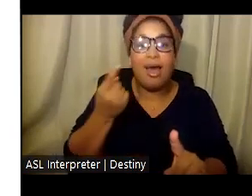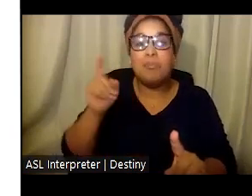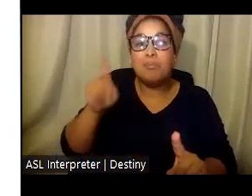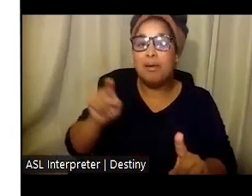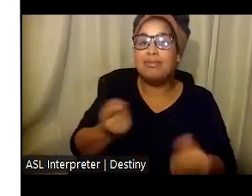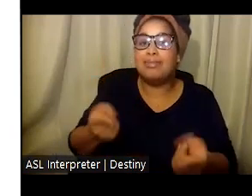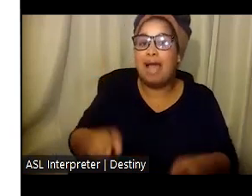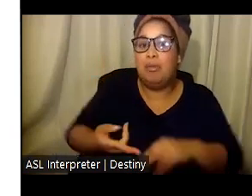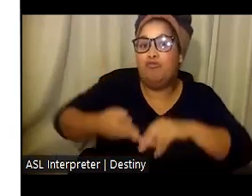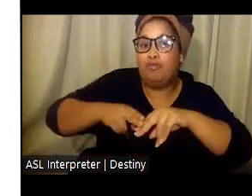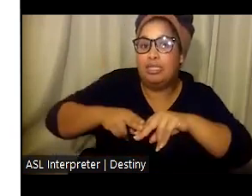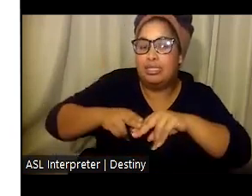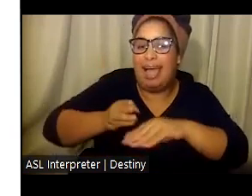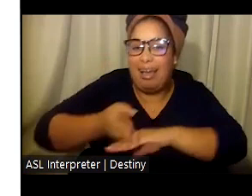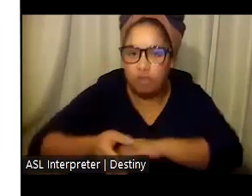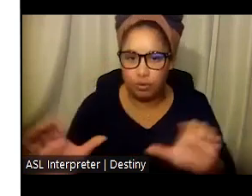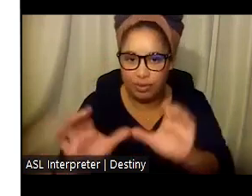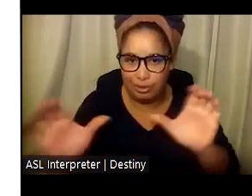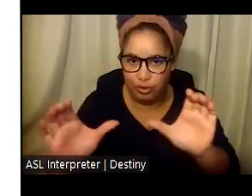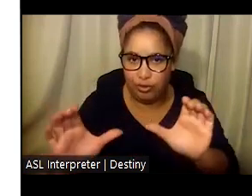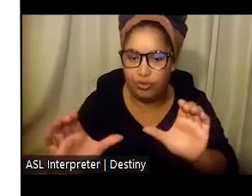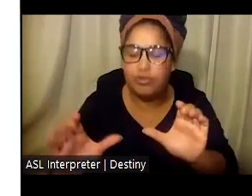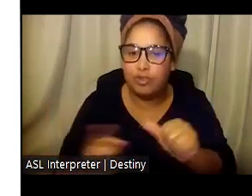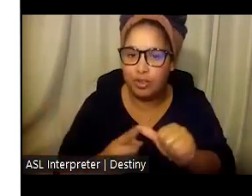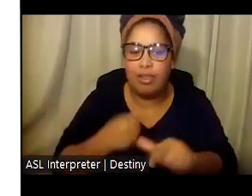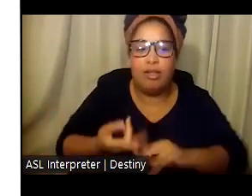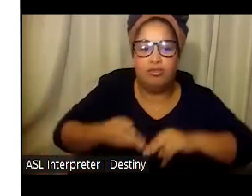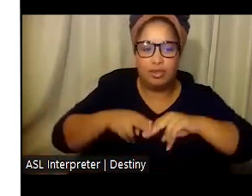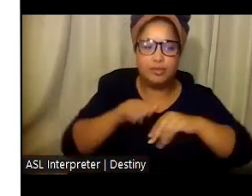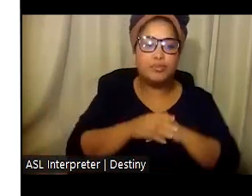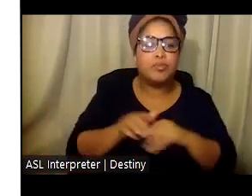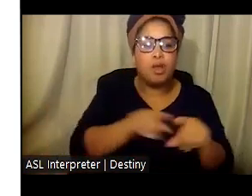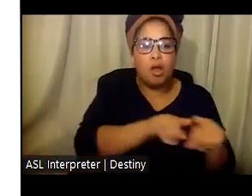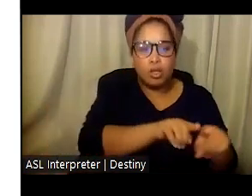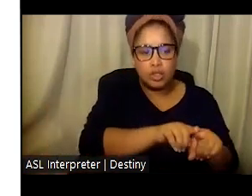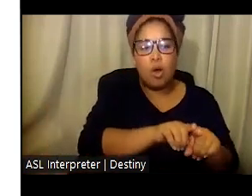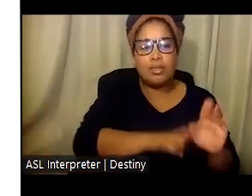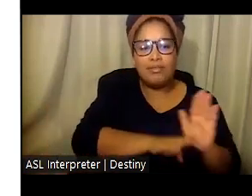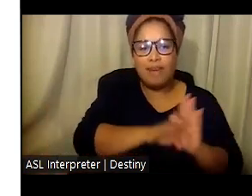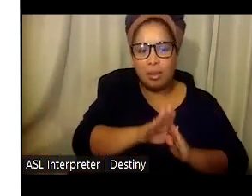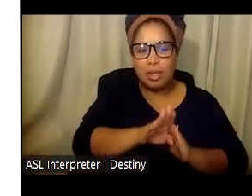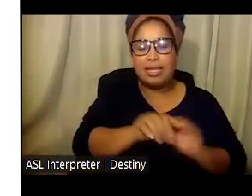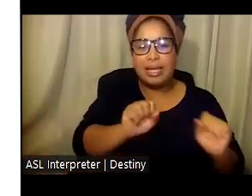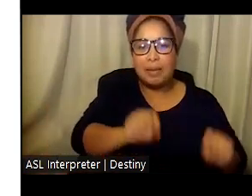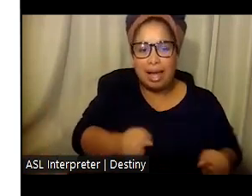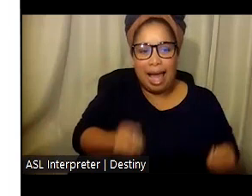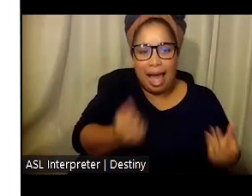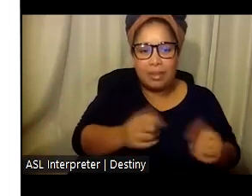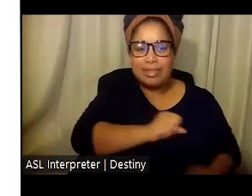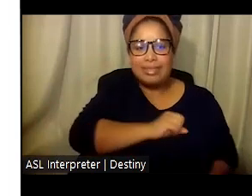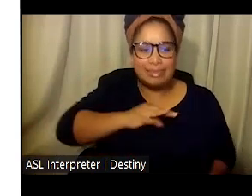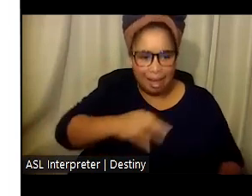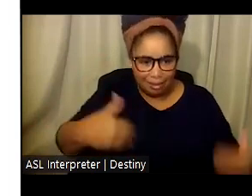Bilingual certification aims at building capacity of bilingual and multilingual staff within the